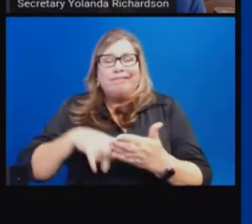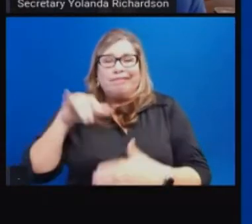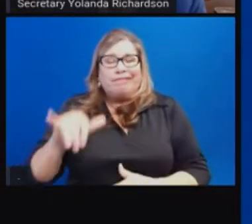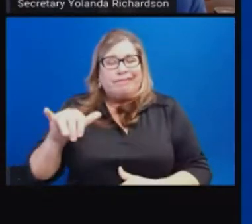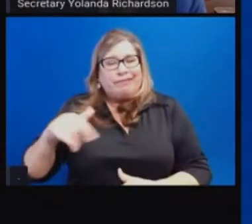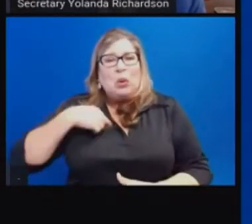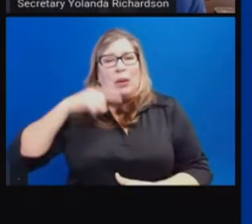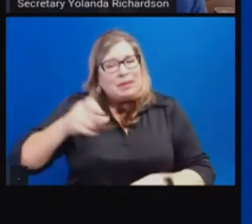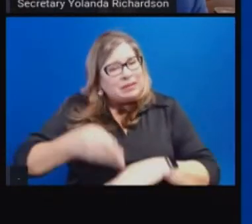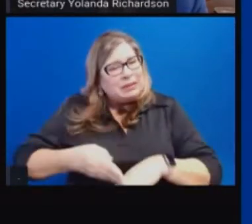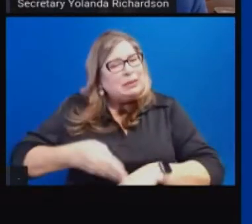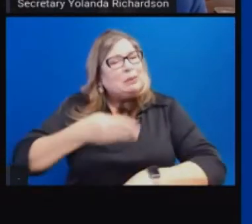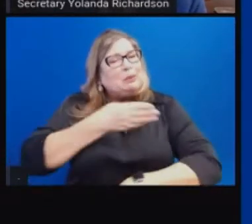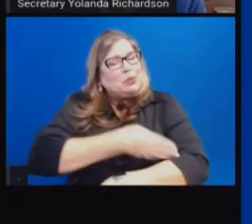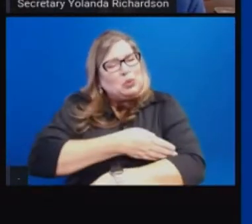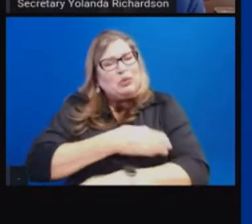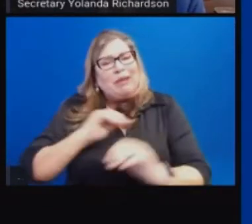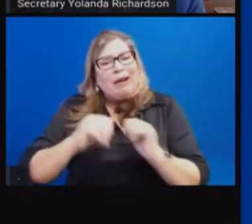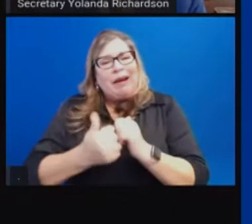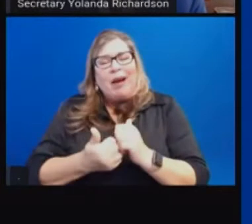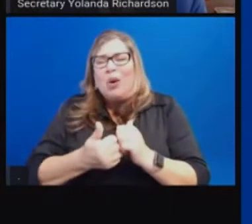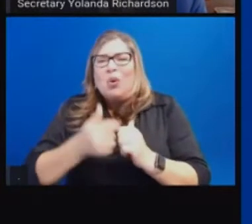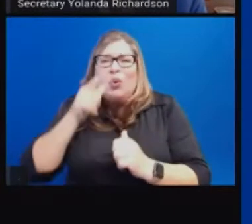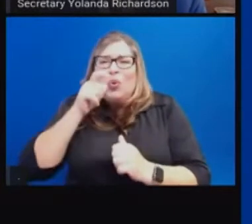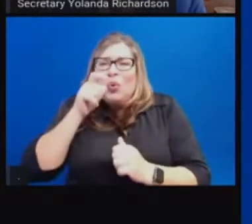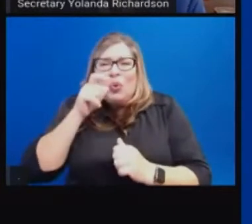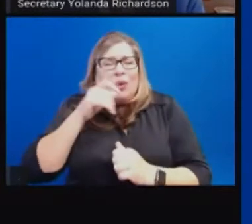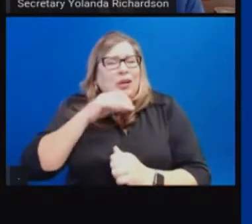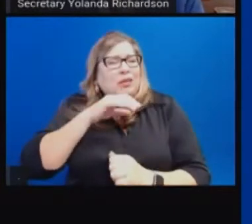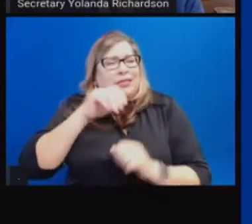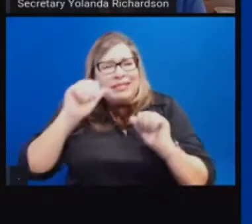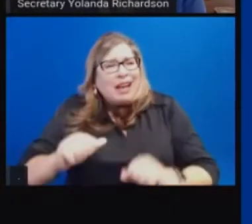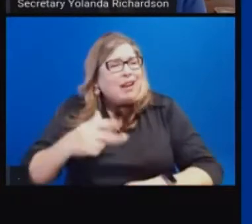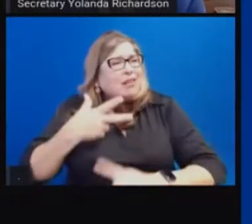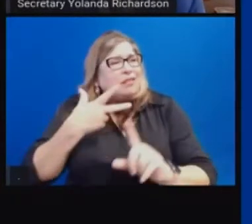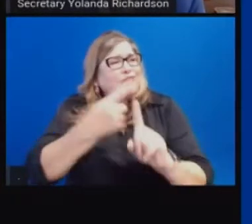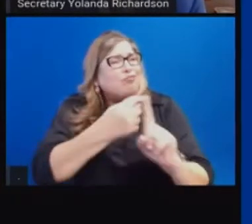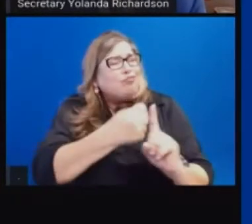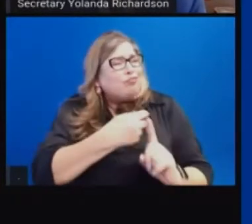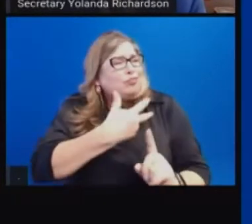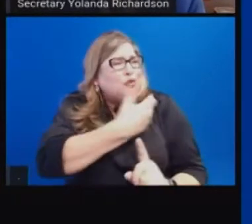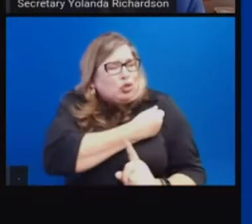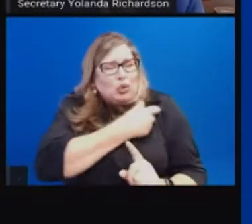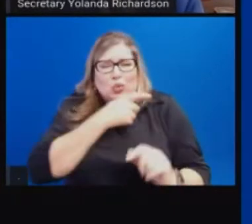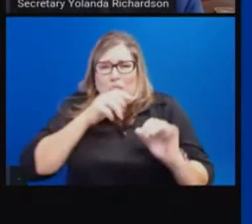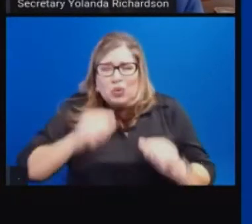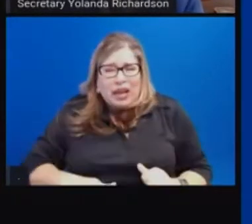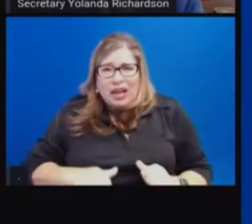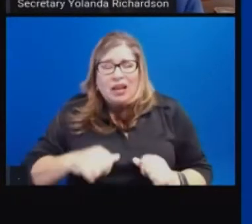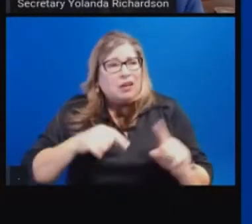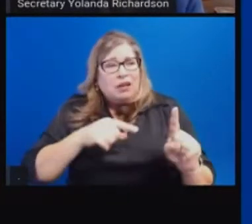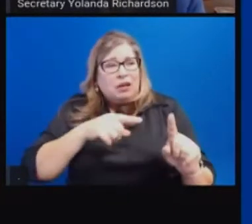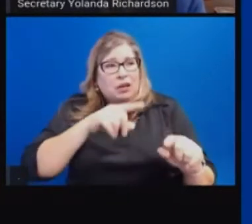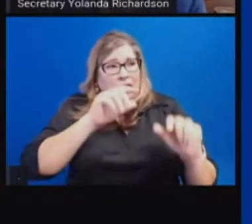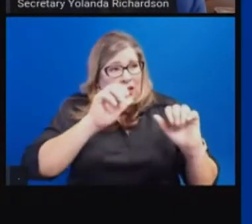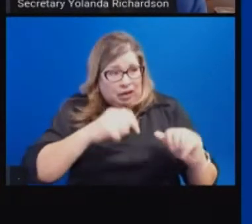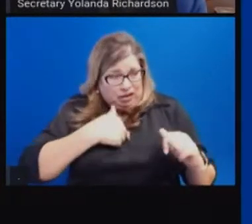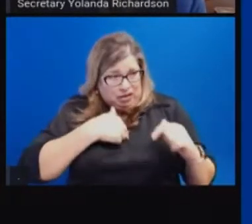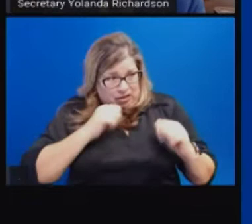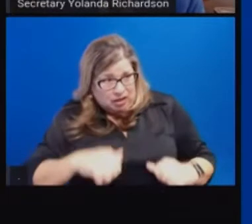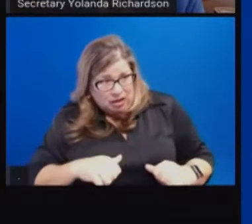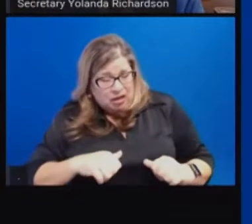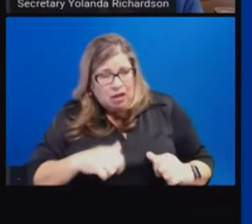understandably confused by mixed messages, variability of eligibility across the state, when